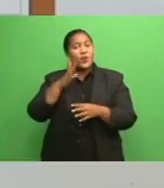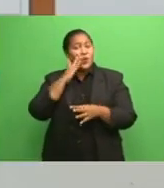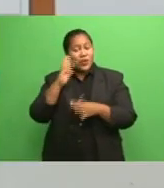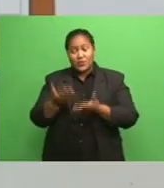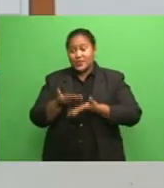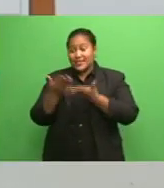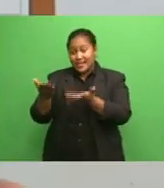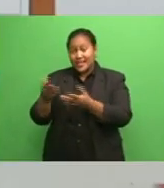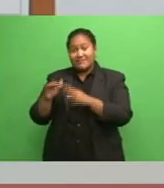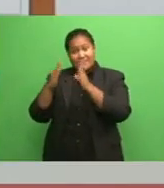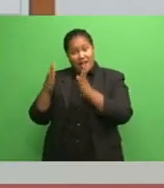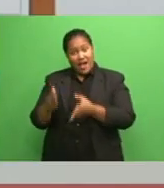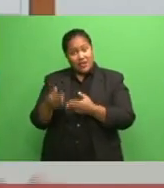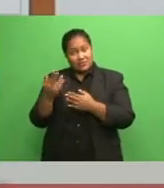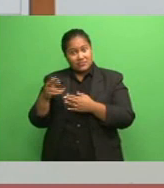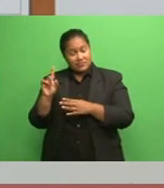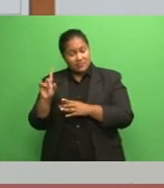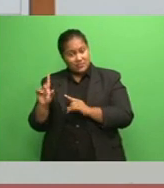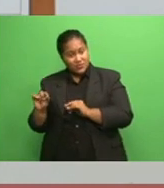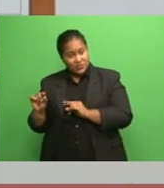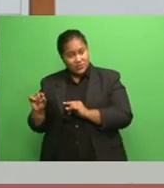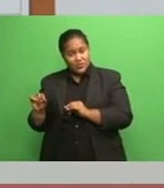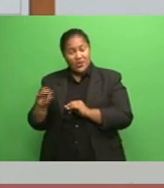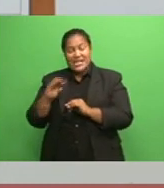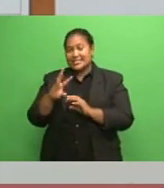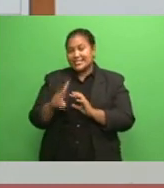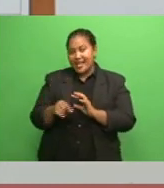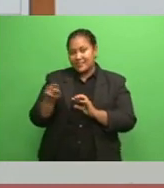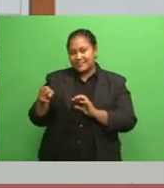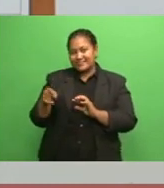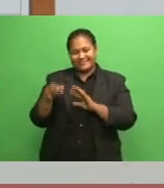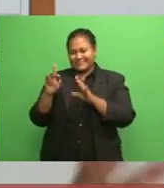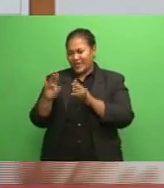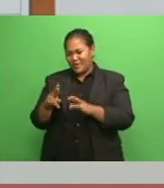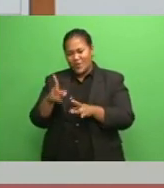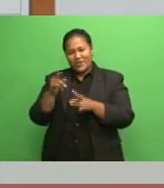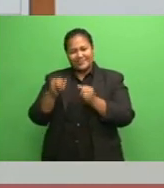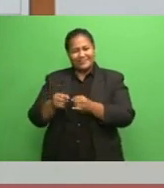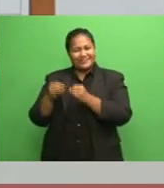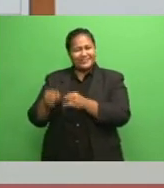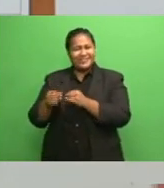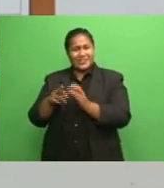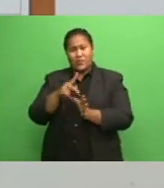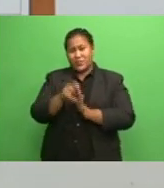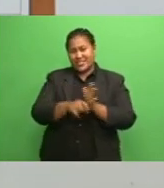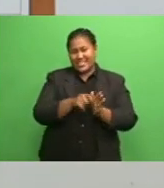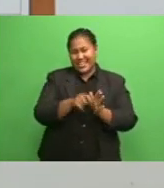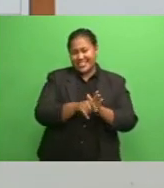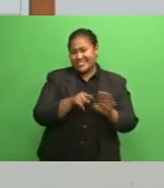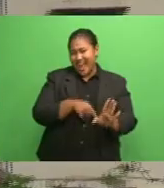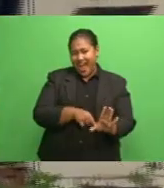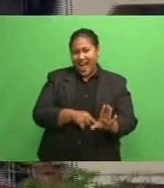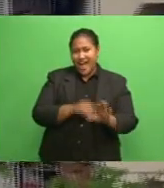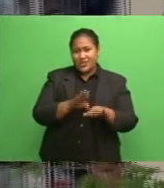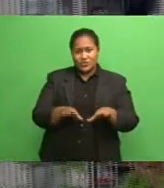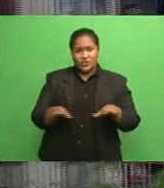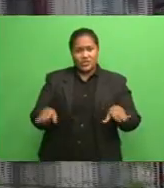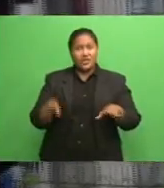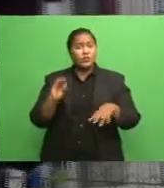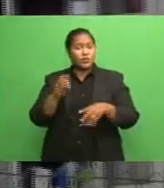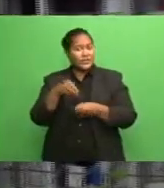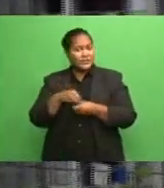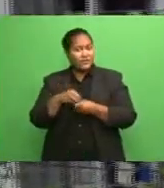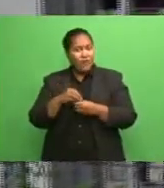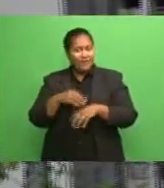some individuals who have teenage children, right, who are involved in